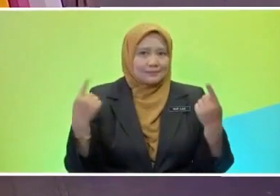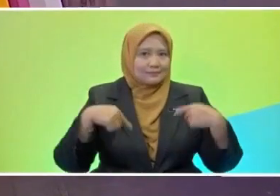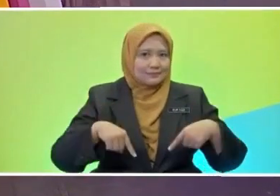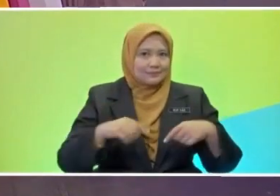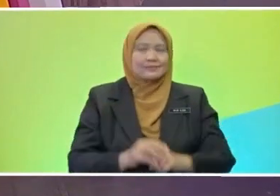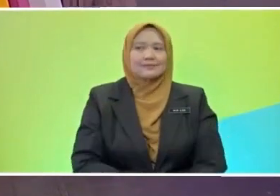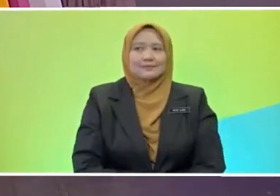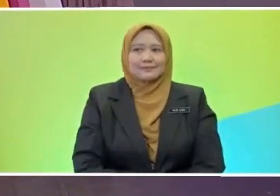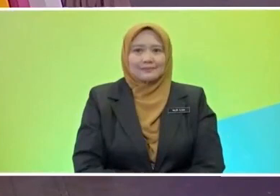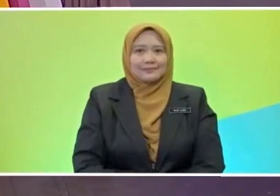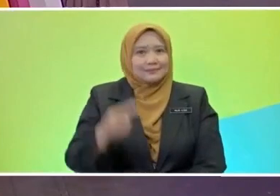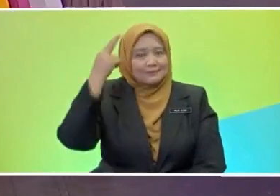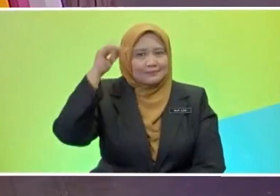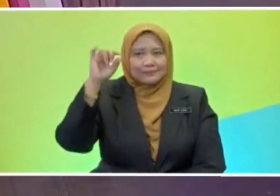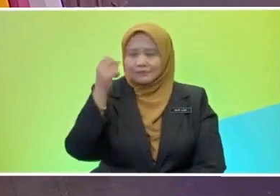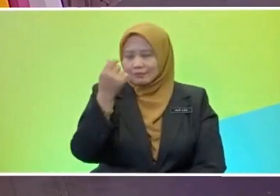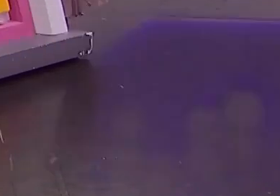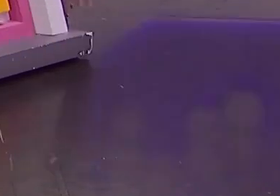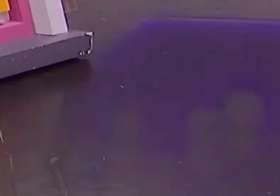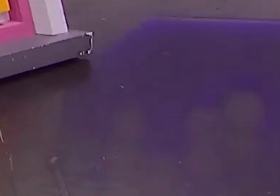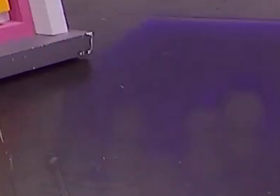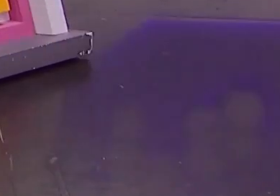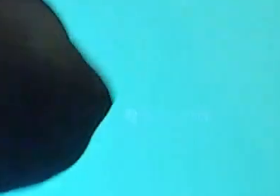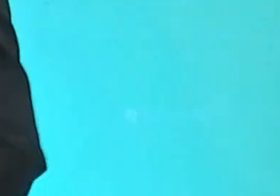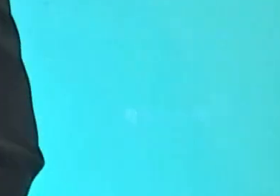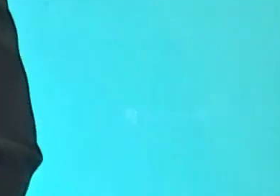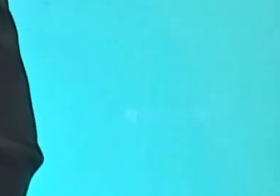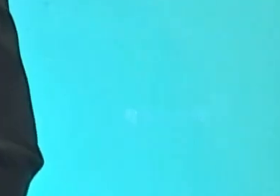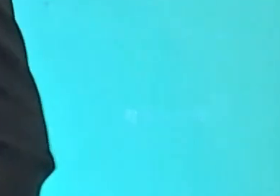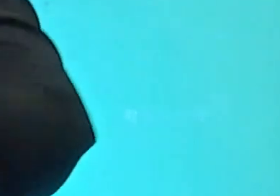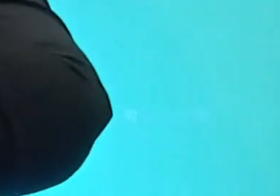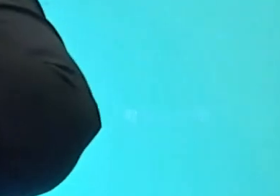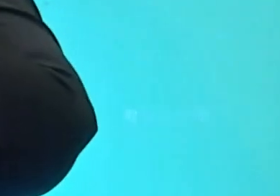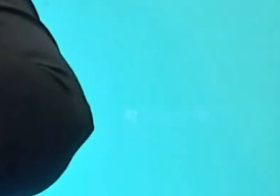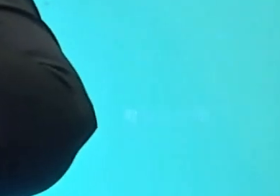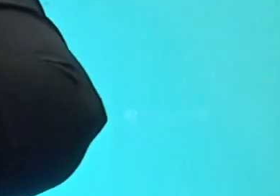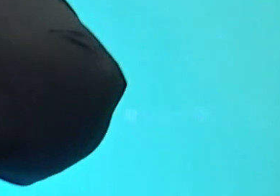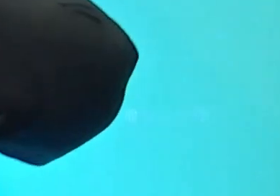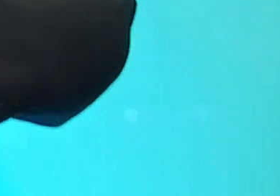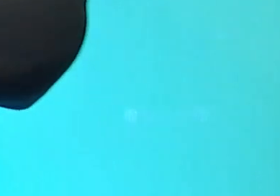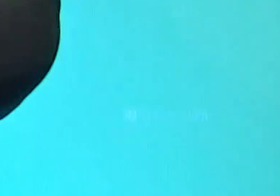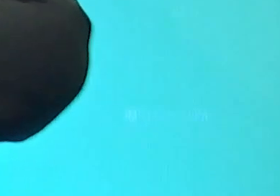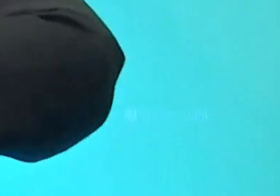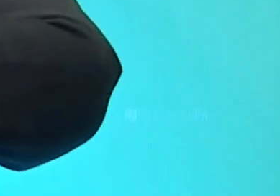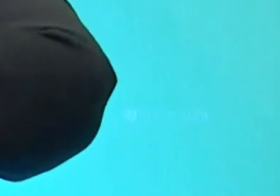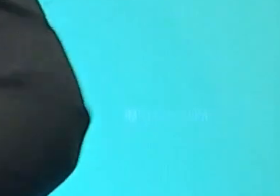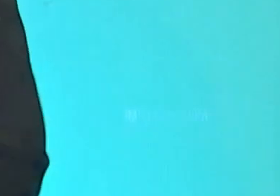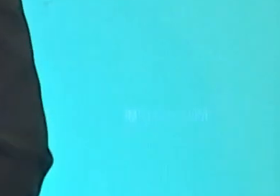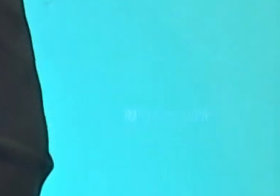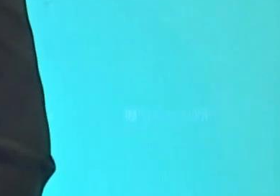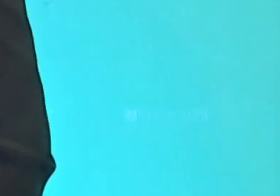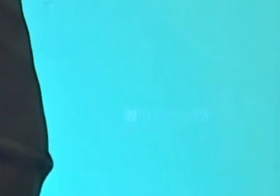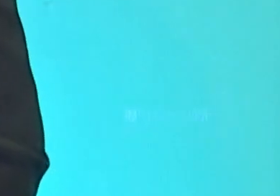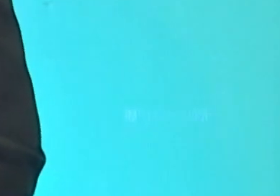like to say hi to Teacher Ilda as our sign language interpreter for today's episode. Hi Teacher.